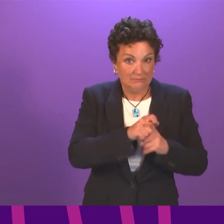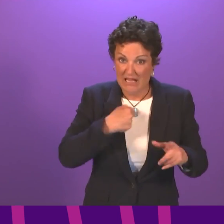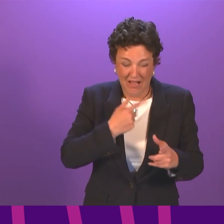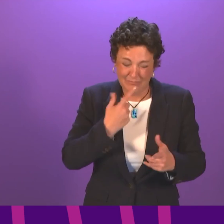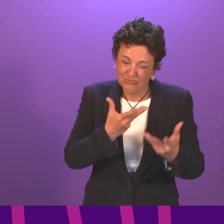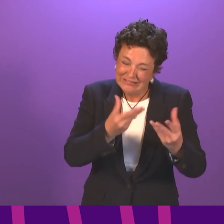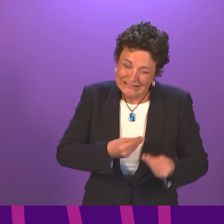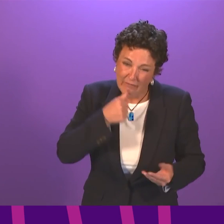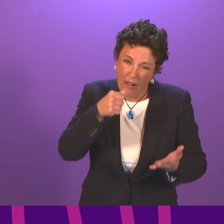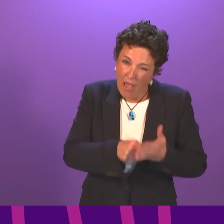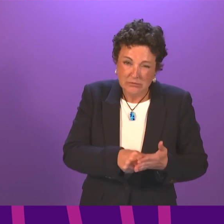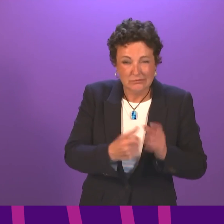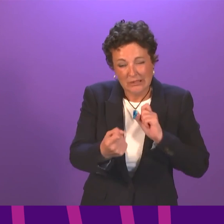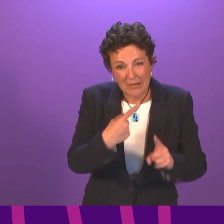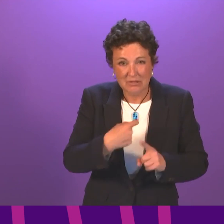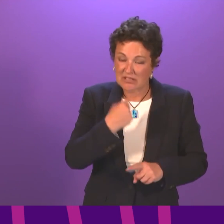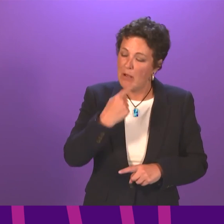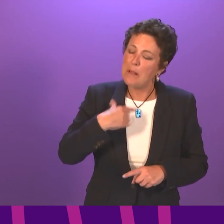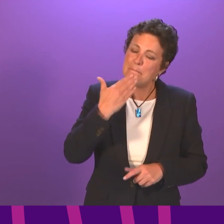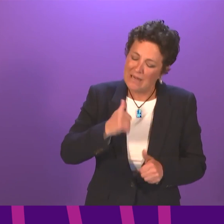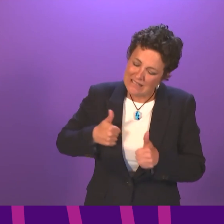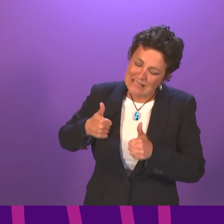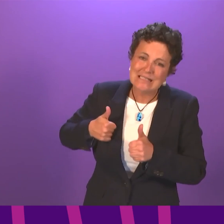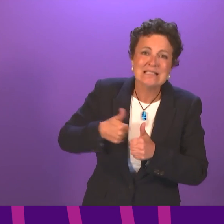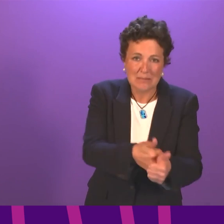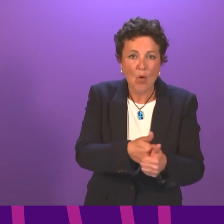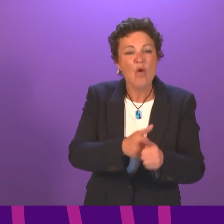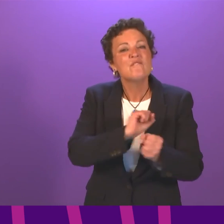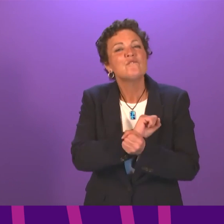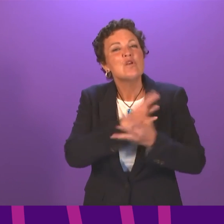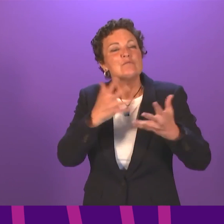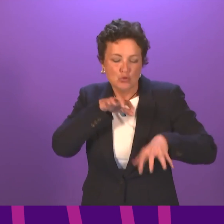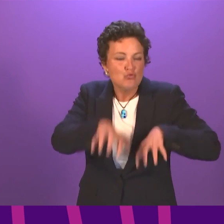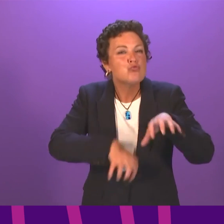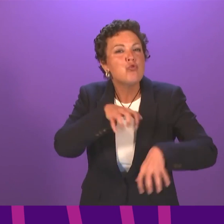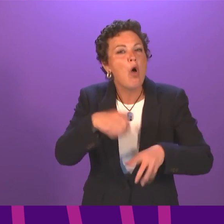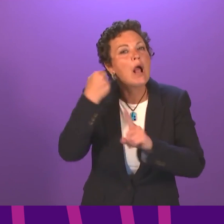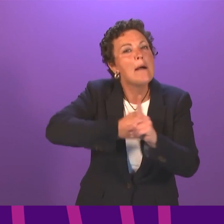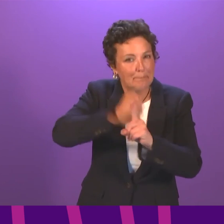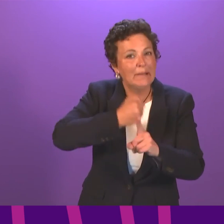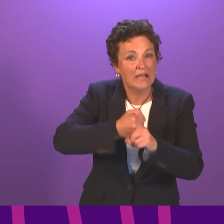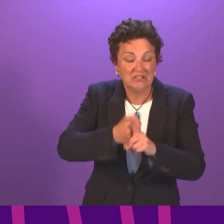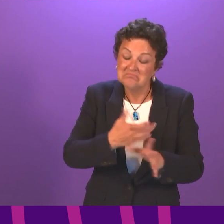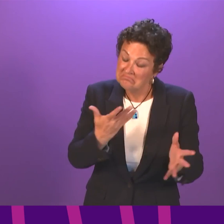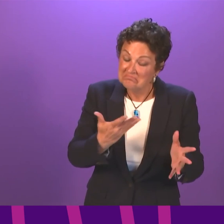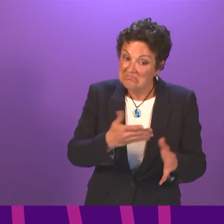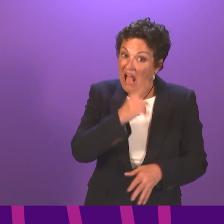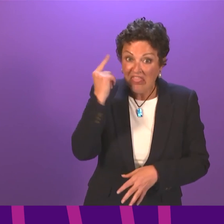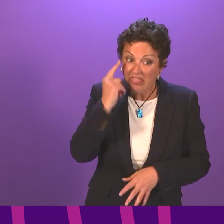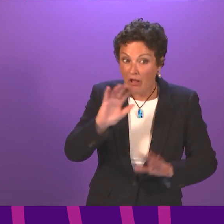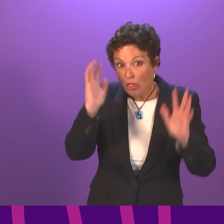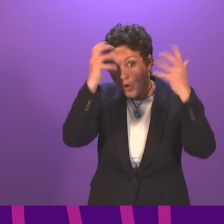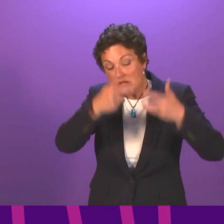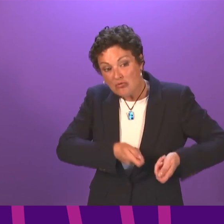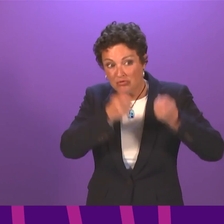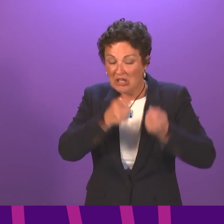lots of letters from constituents asking me to support the Freedom to Crawl campaign. I think the concerns that have been raised are very, very